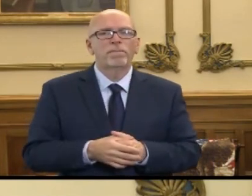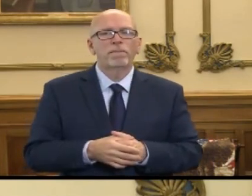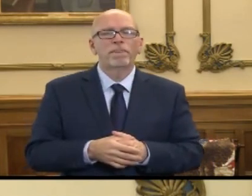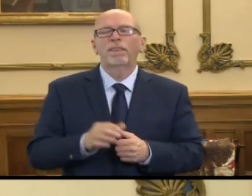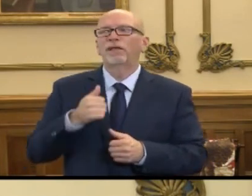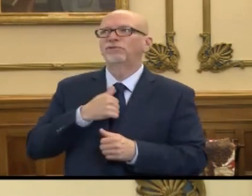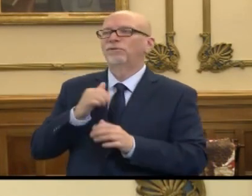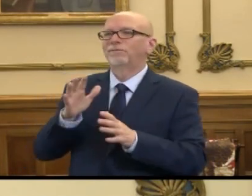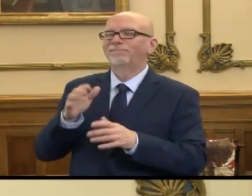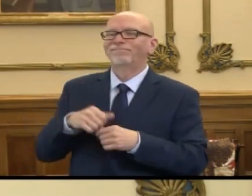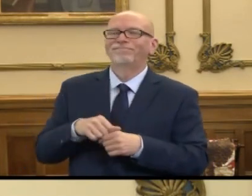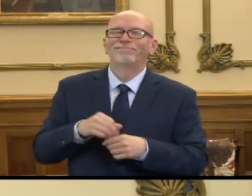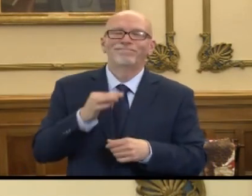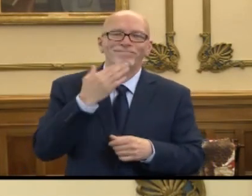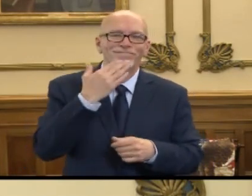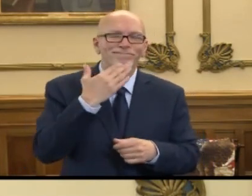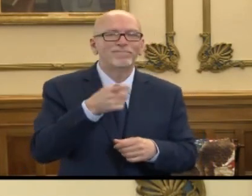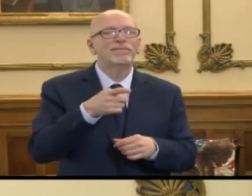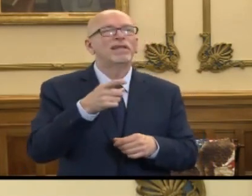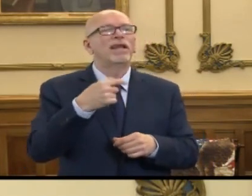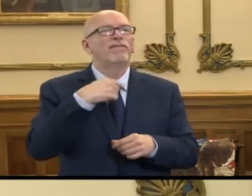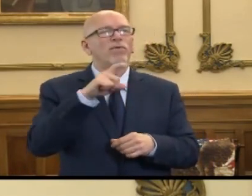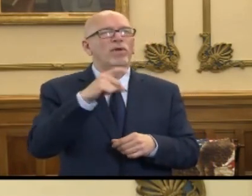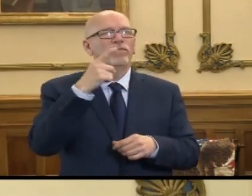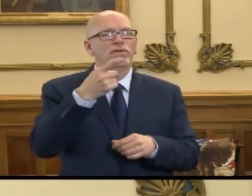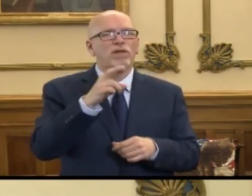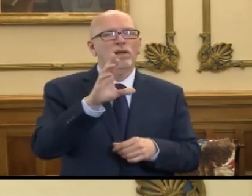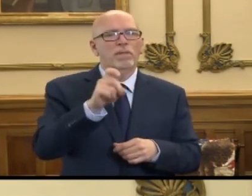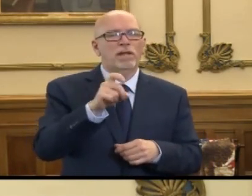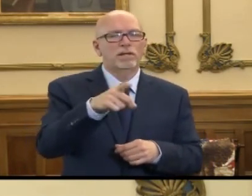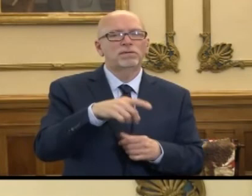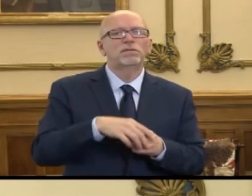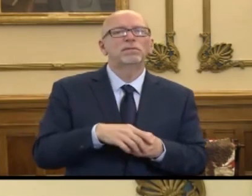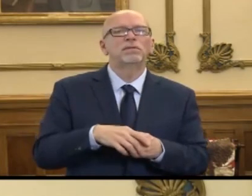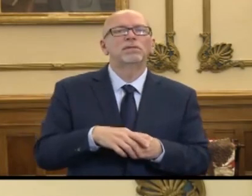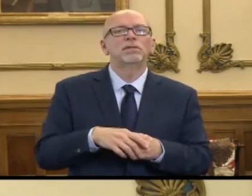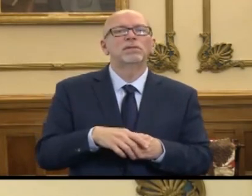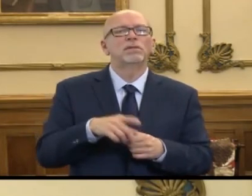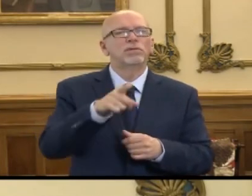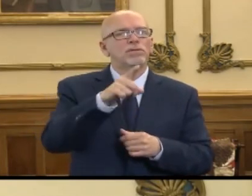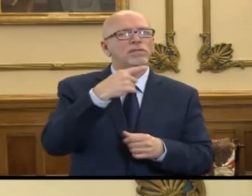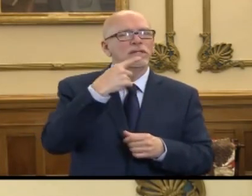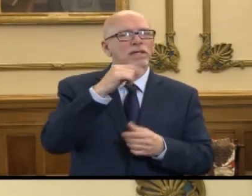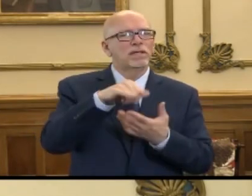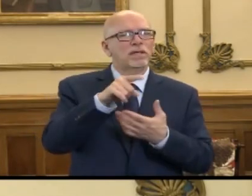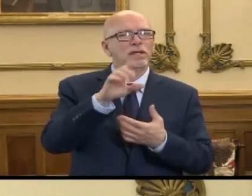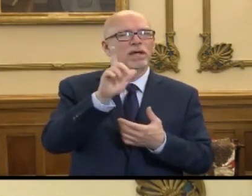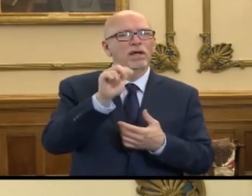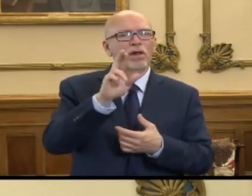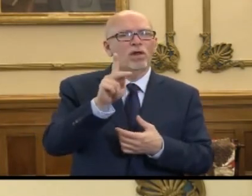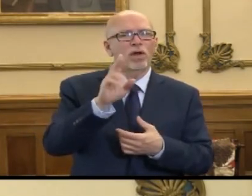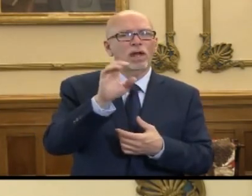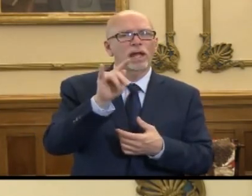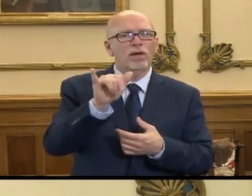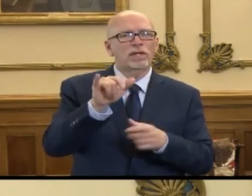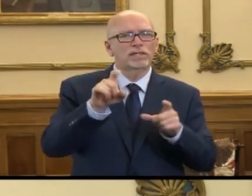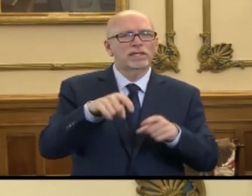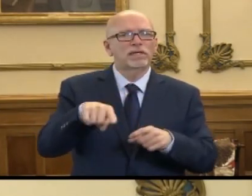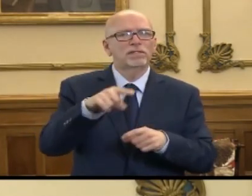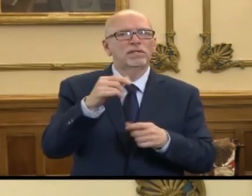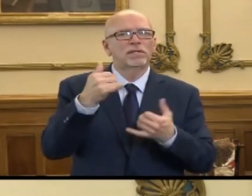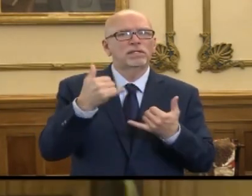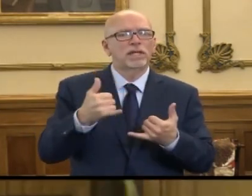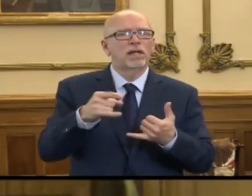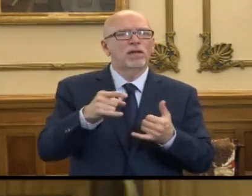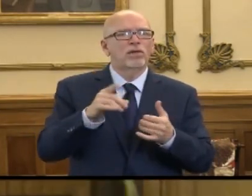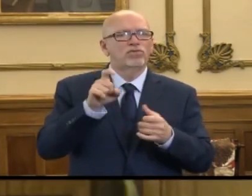Sorry, my computer froze. Thank you. Governor, I have a question for Dr. Box. Dr. Box, I believe you said that the Clark County drive-through testing is now scheduled to